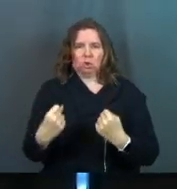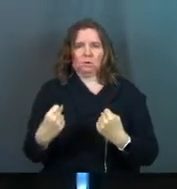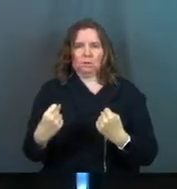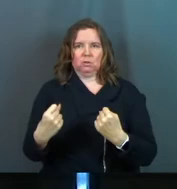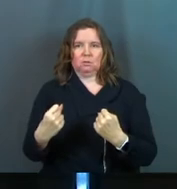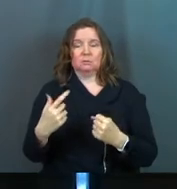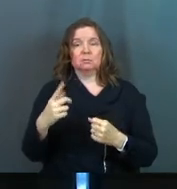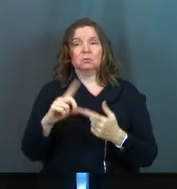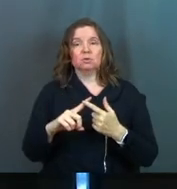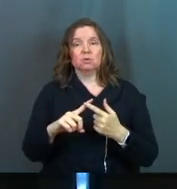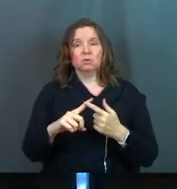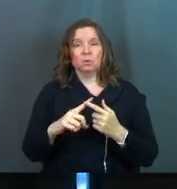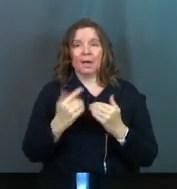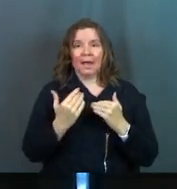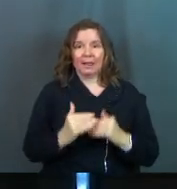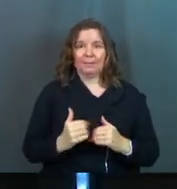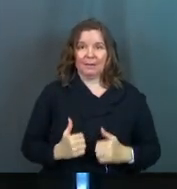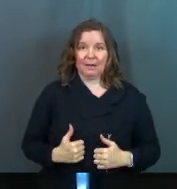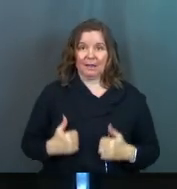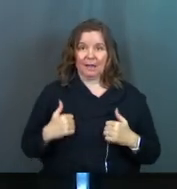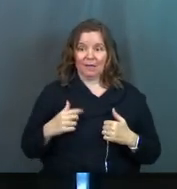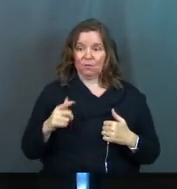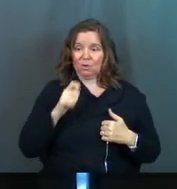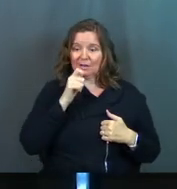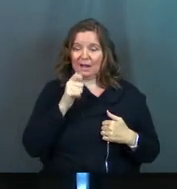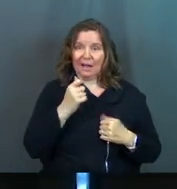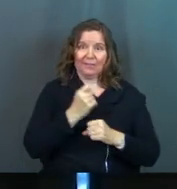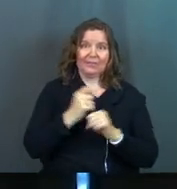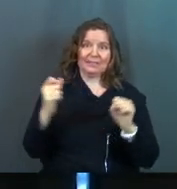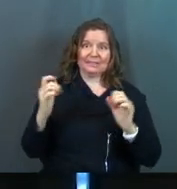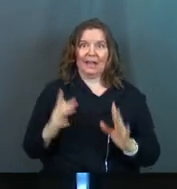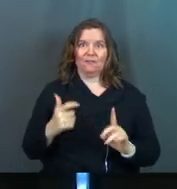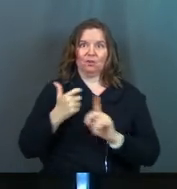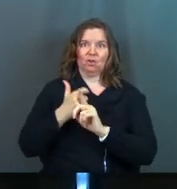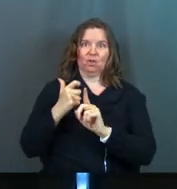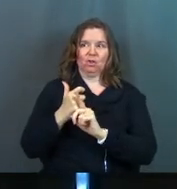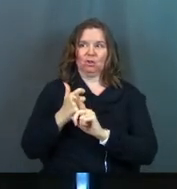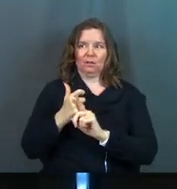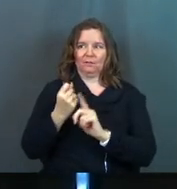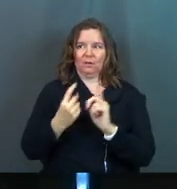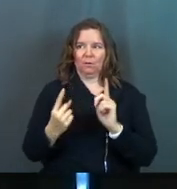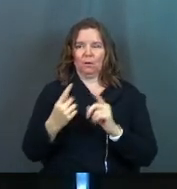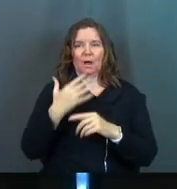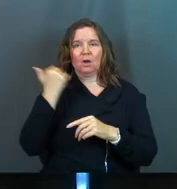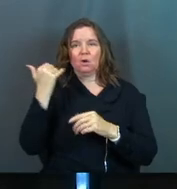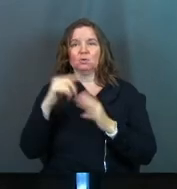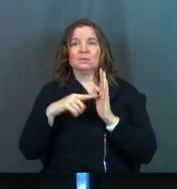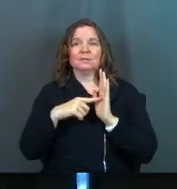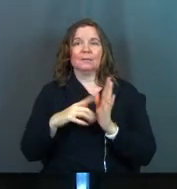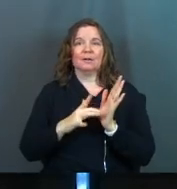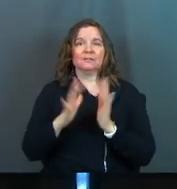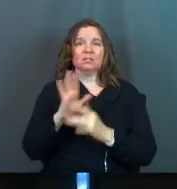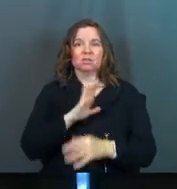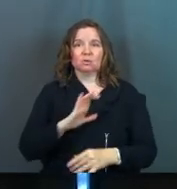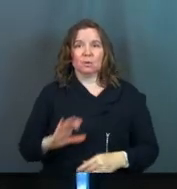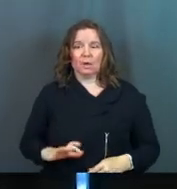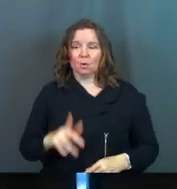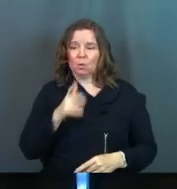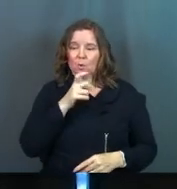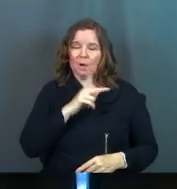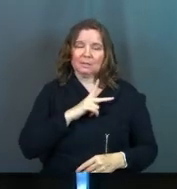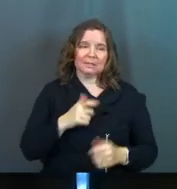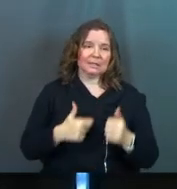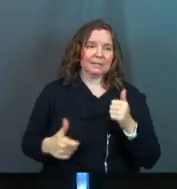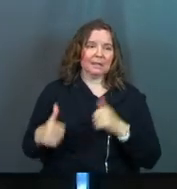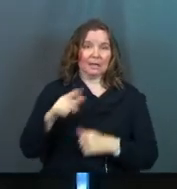I call you all to a limited life where you're not the Savior of everybody. I call you all to the example of Jesus Christ, who's